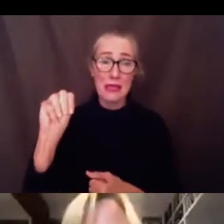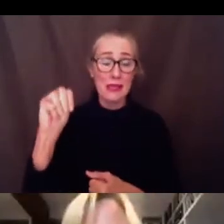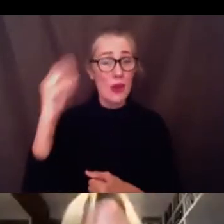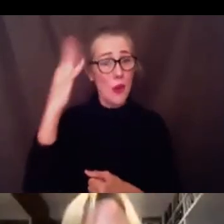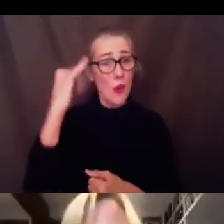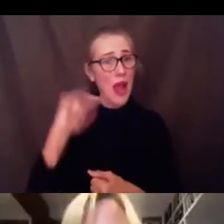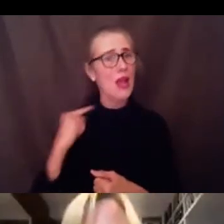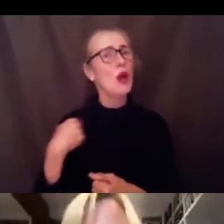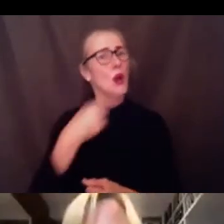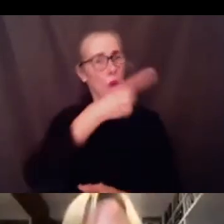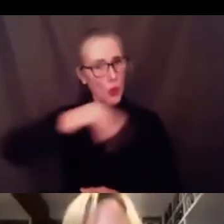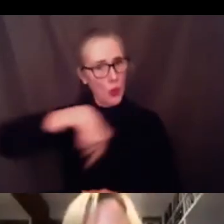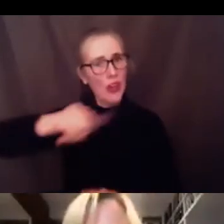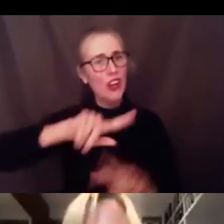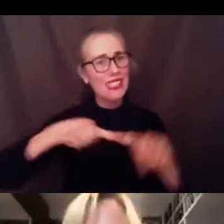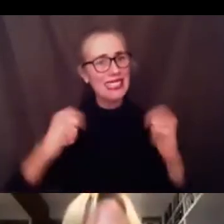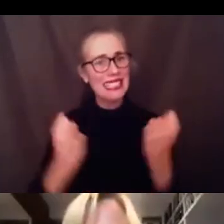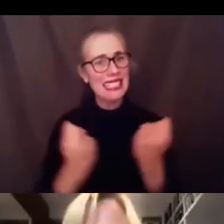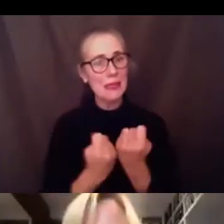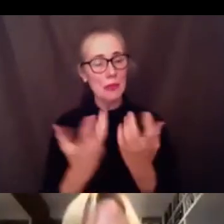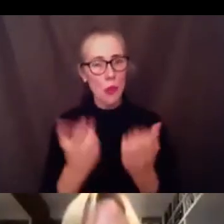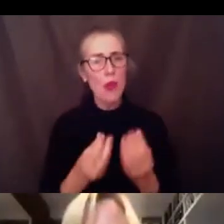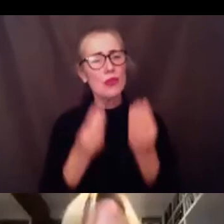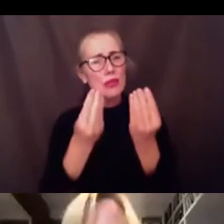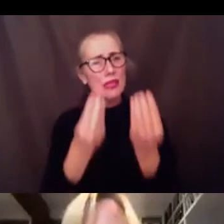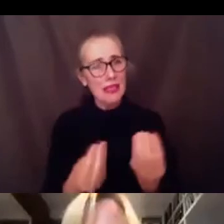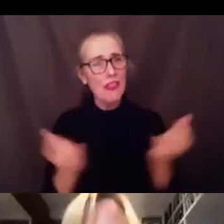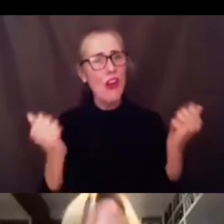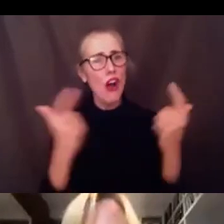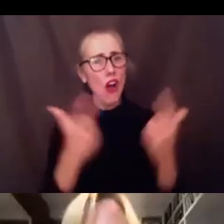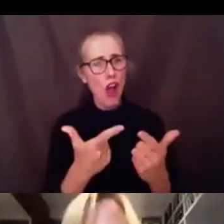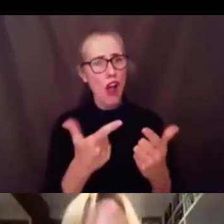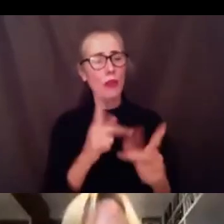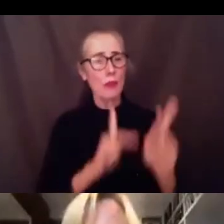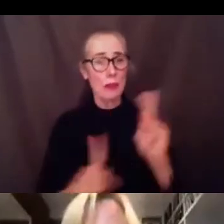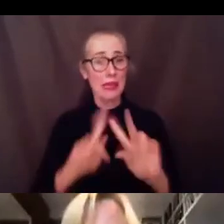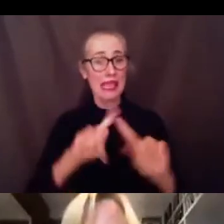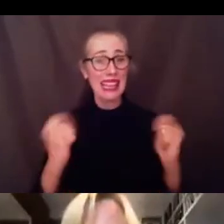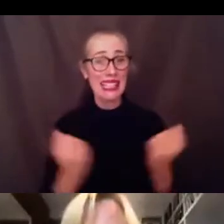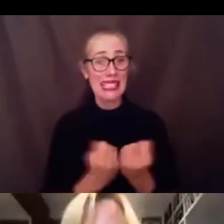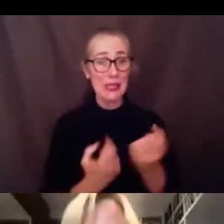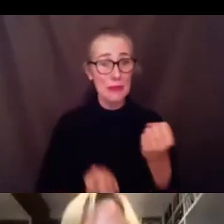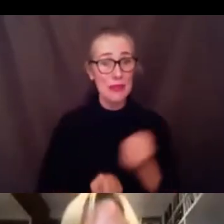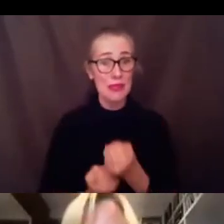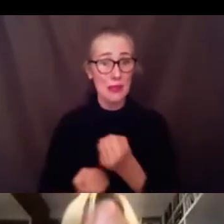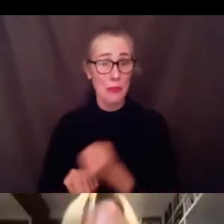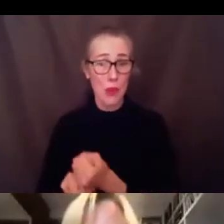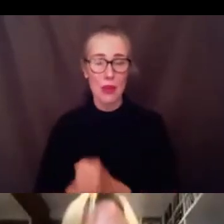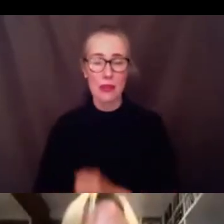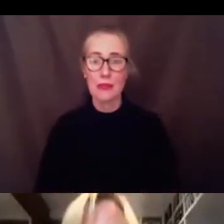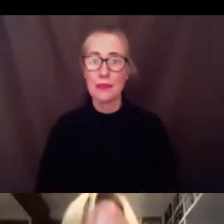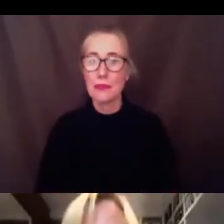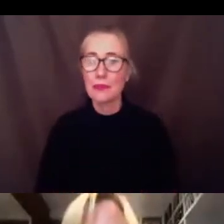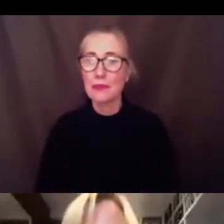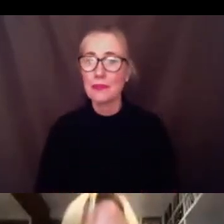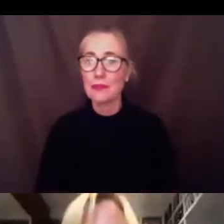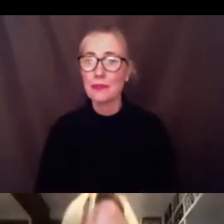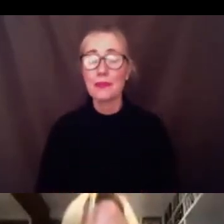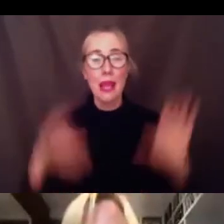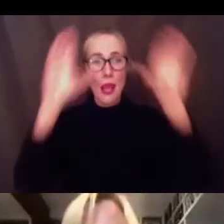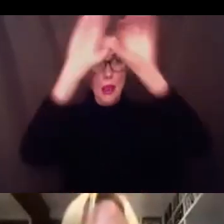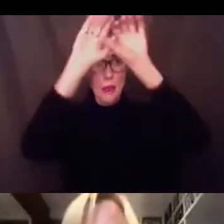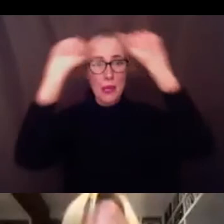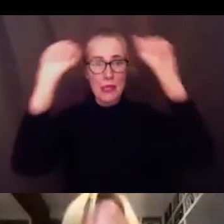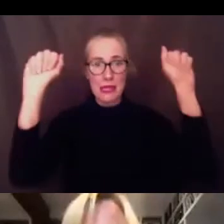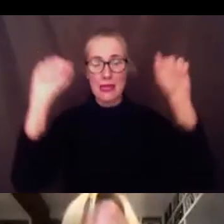thank you for that board member alvarez for your comments and for this excellent breakdown you know what are the